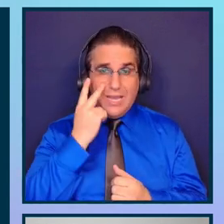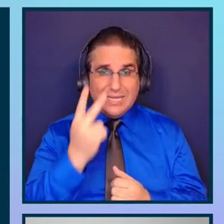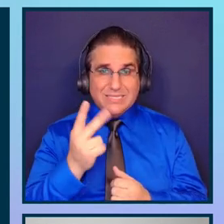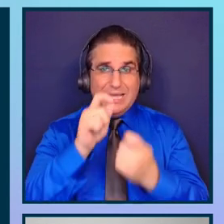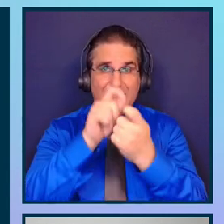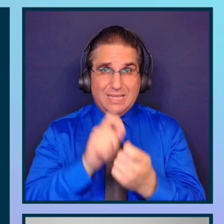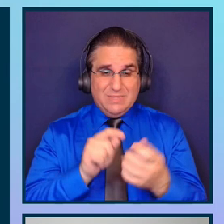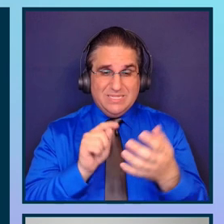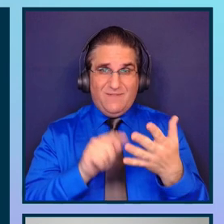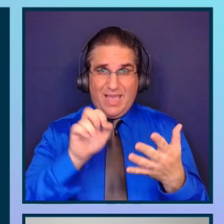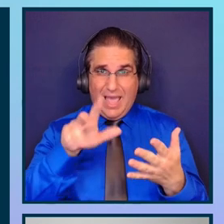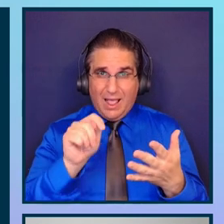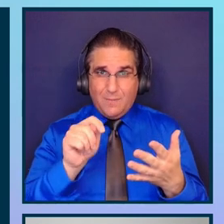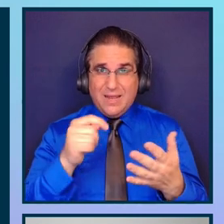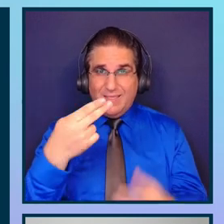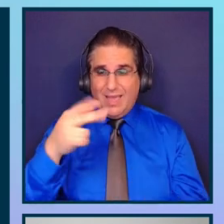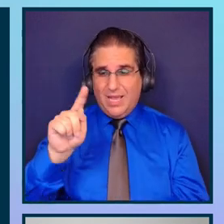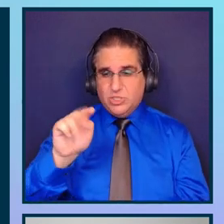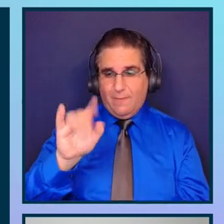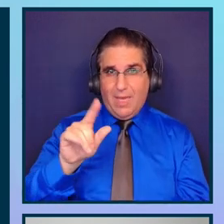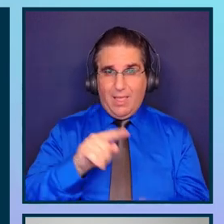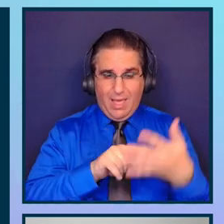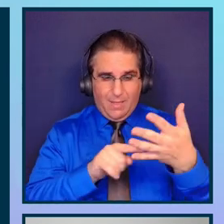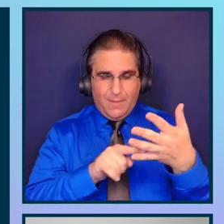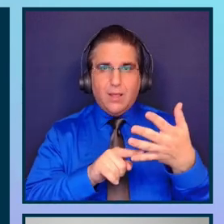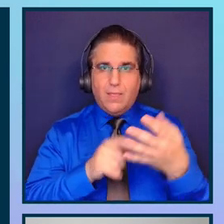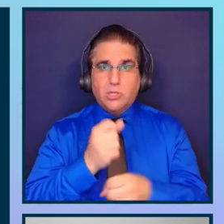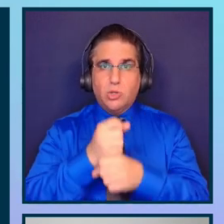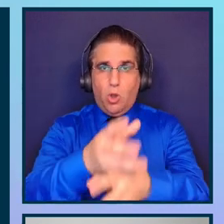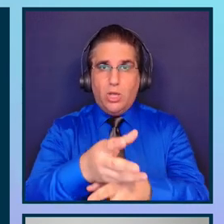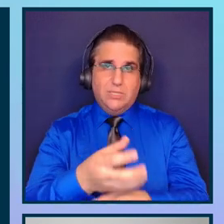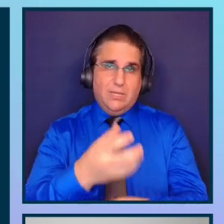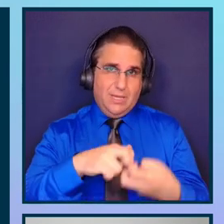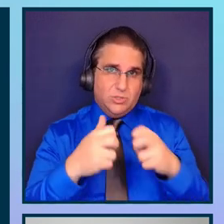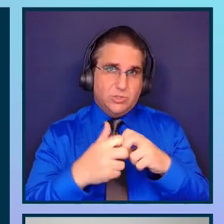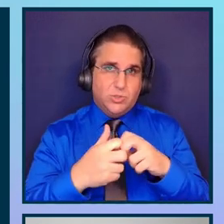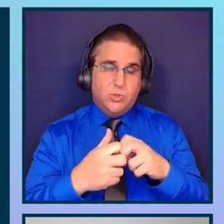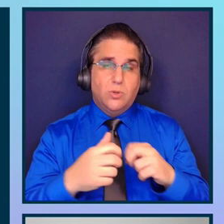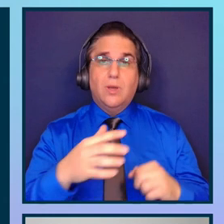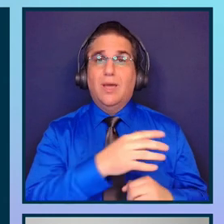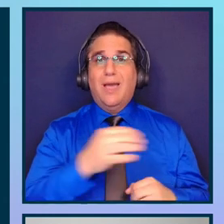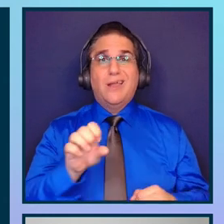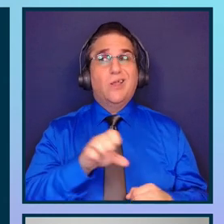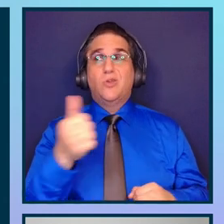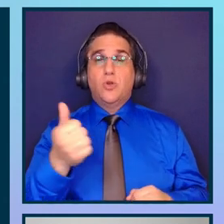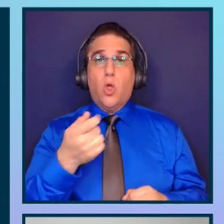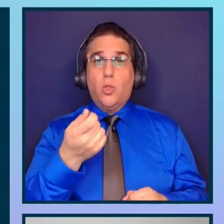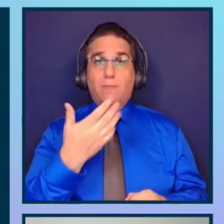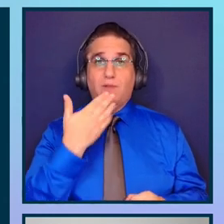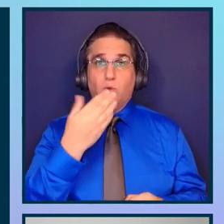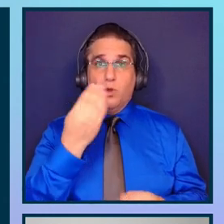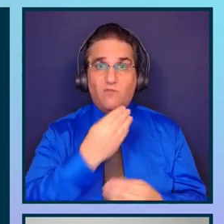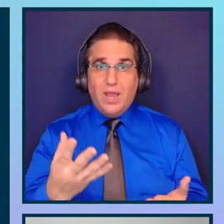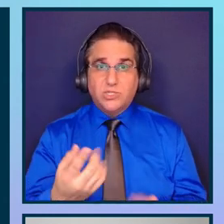element, a specific HTML element that is causing the issue. And another good information here that we didn't